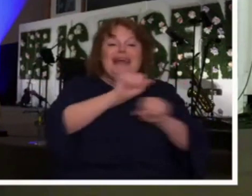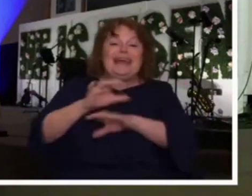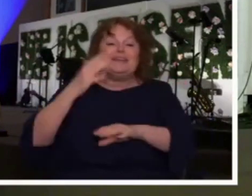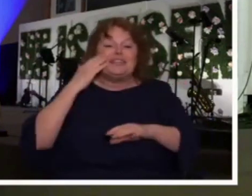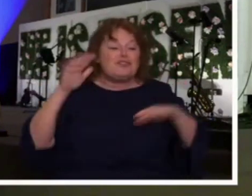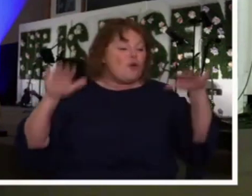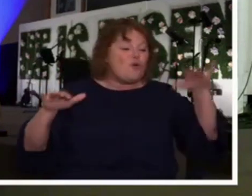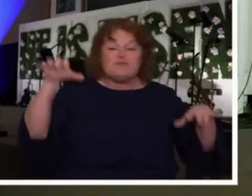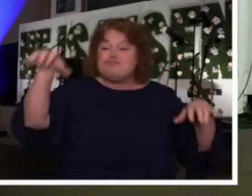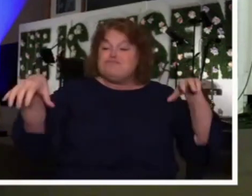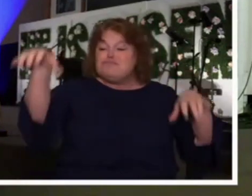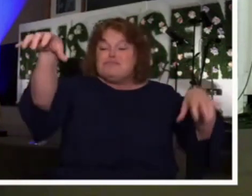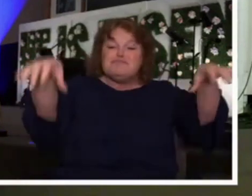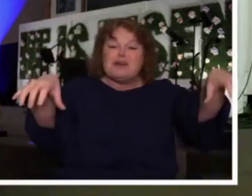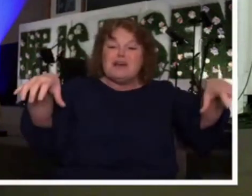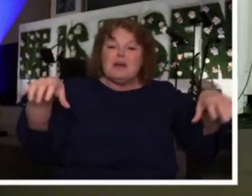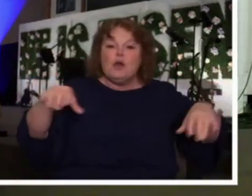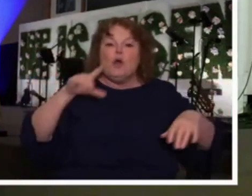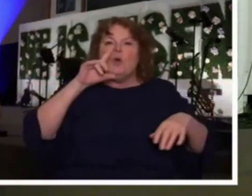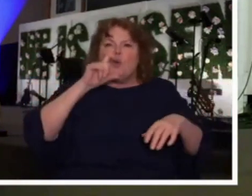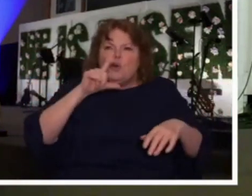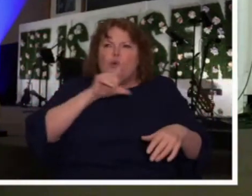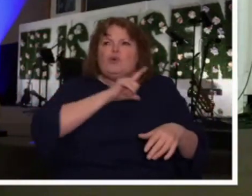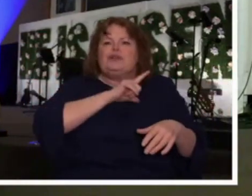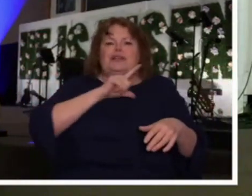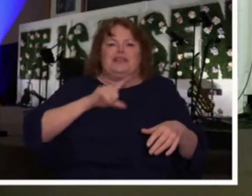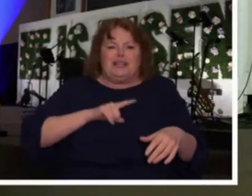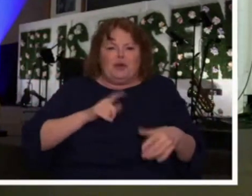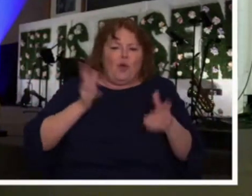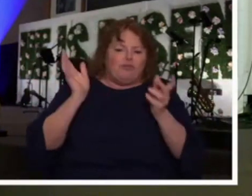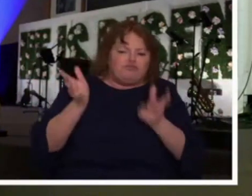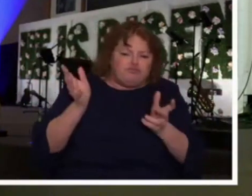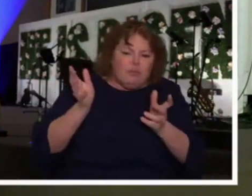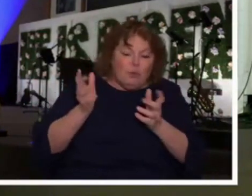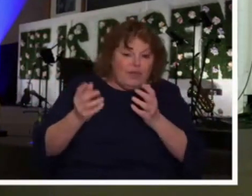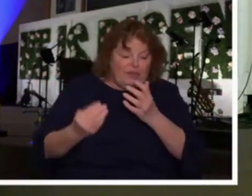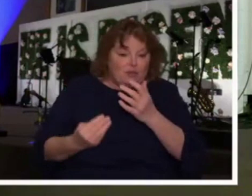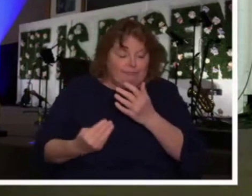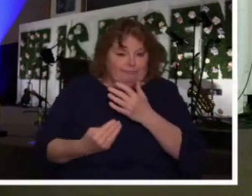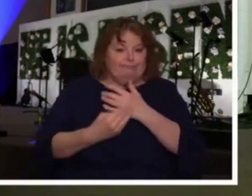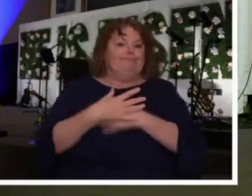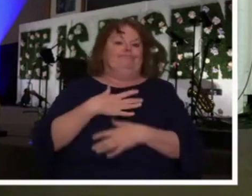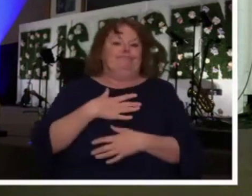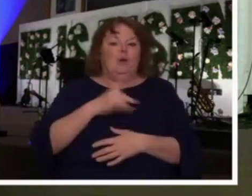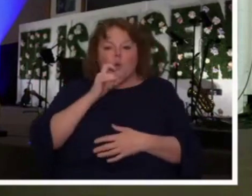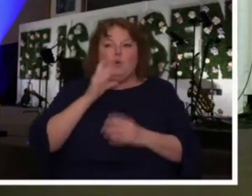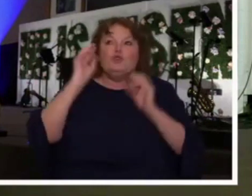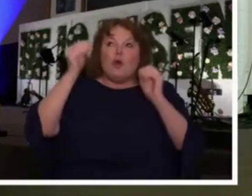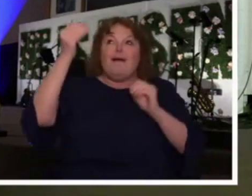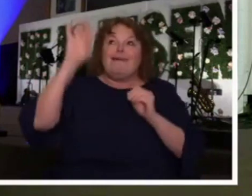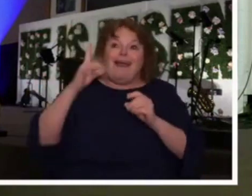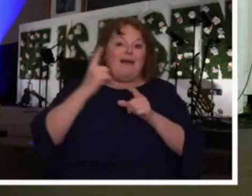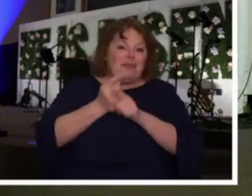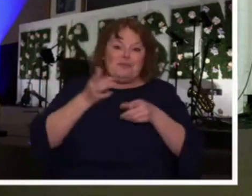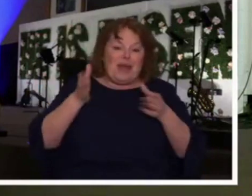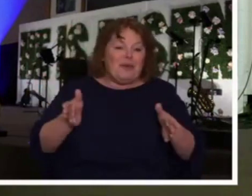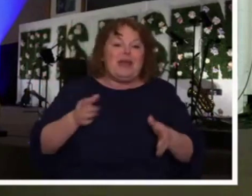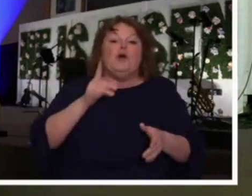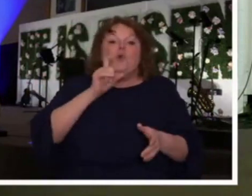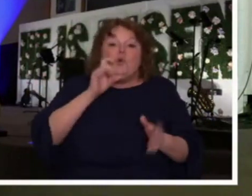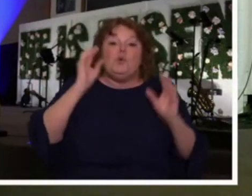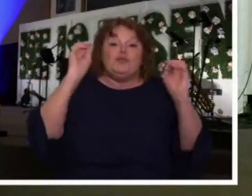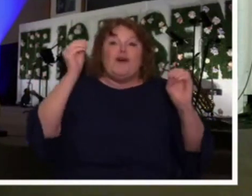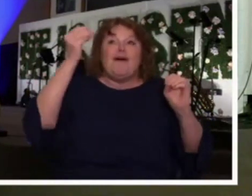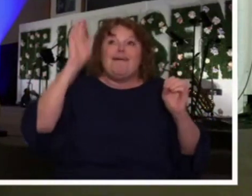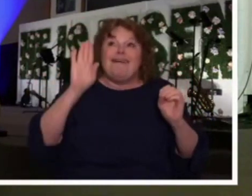to instruct the Lord as His counselor? Whom did the Lord consult to enlighten Him? And who taught Him the right way? Who was it that taught Him